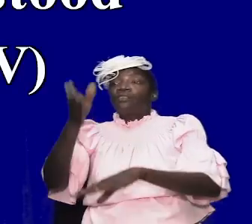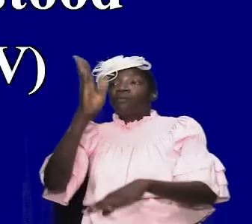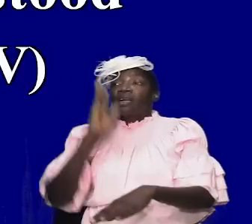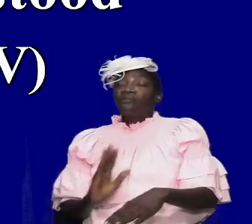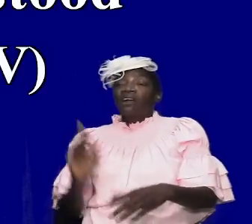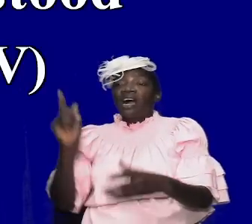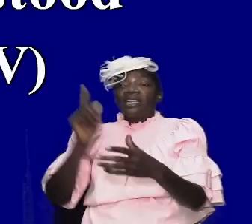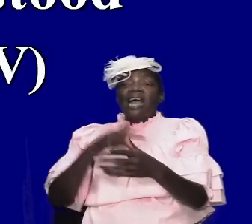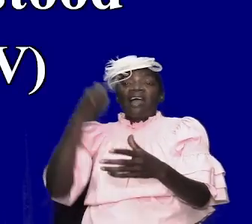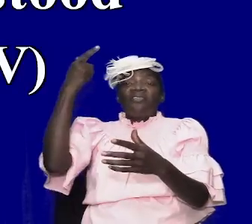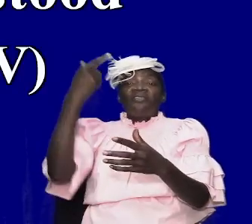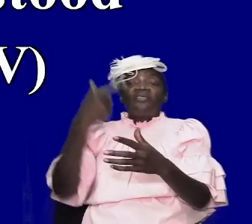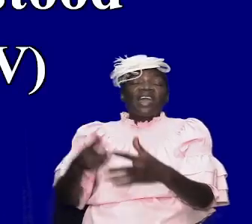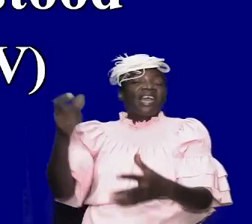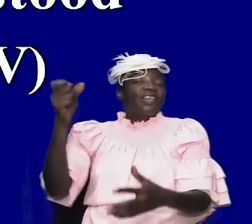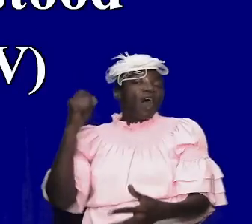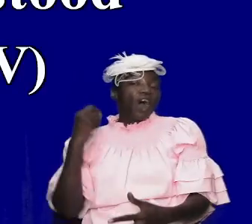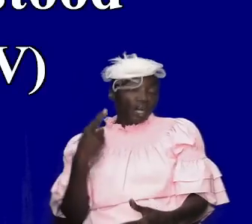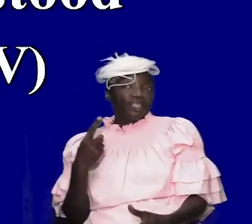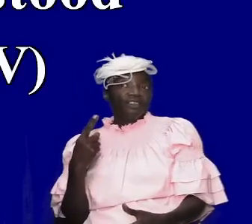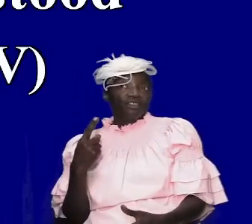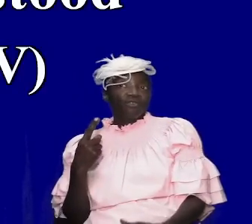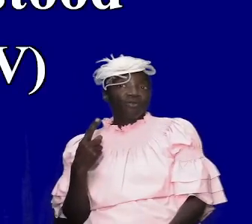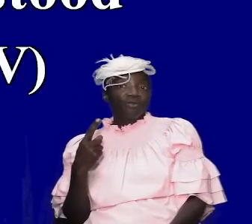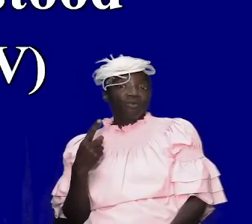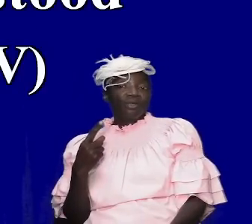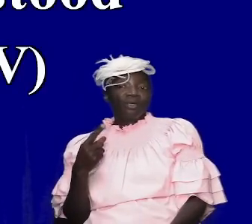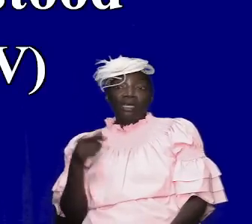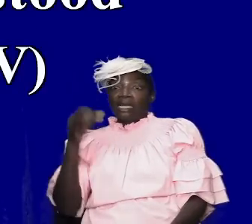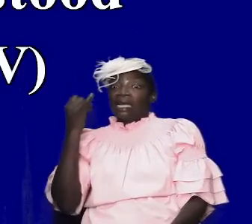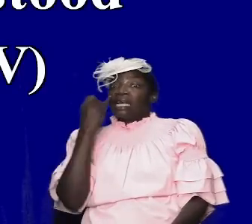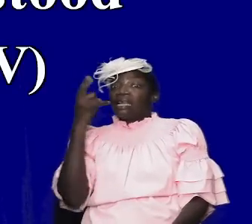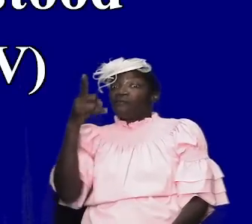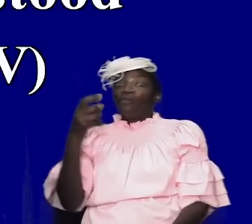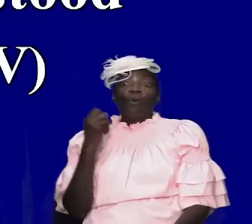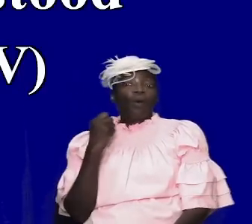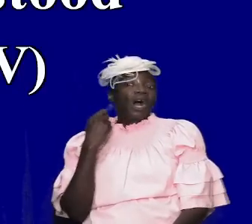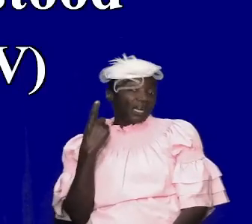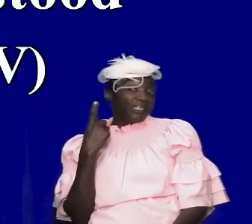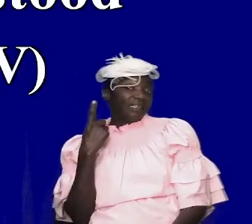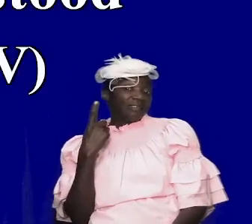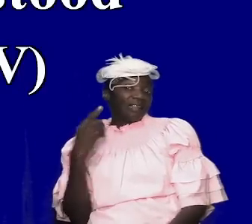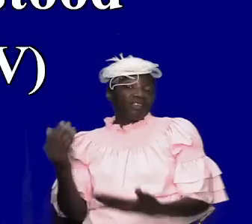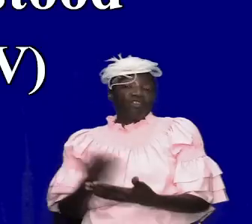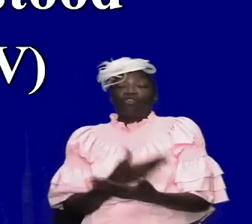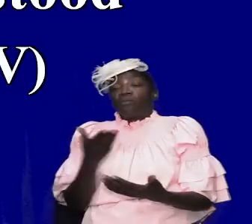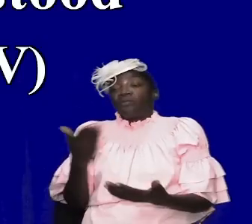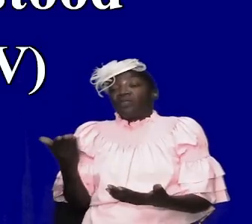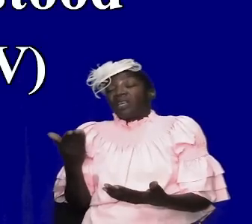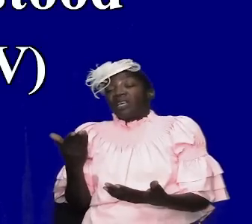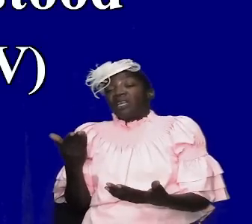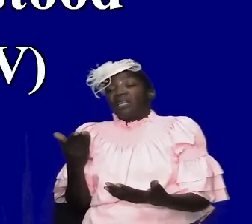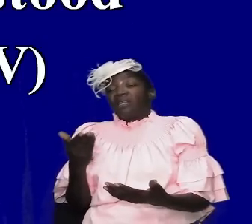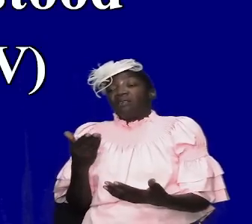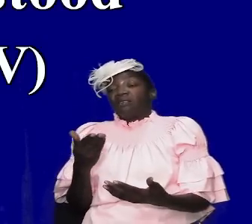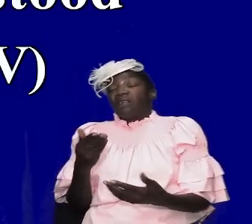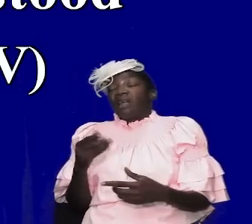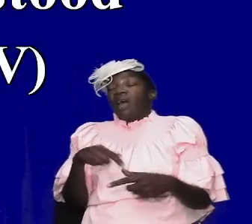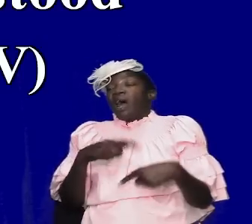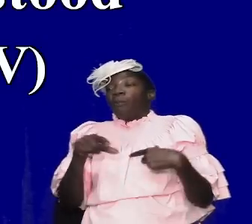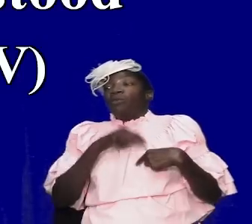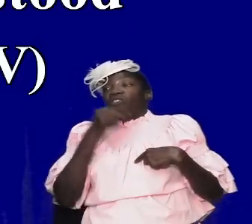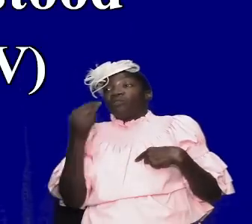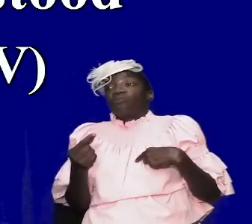then understood if we are going to understand some things pertaining to spiritual